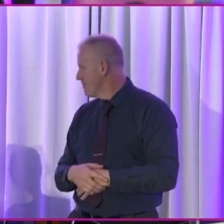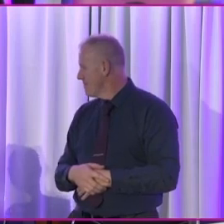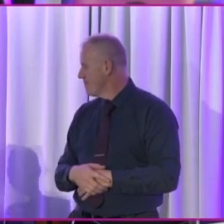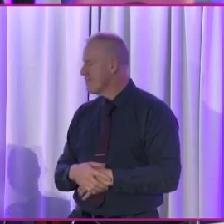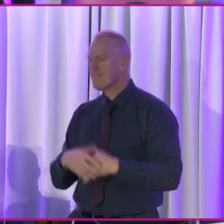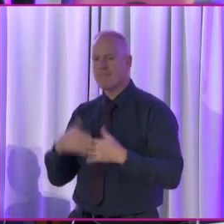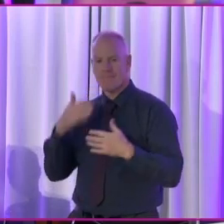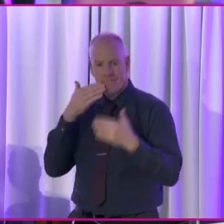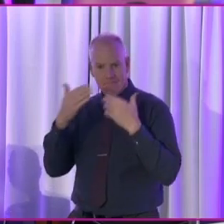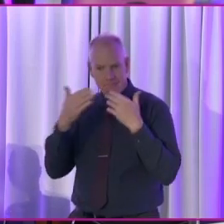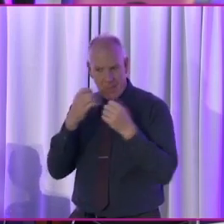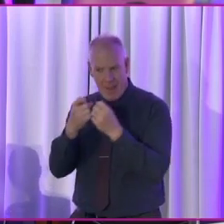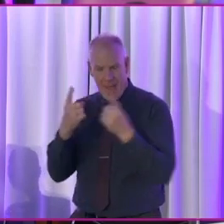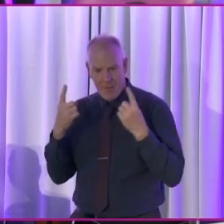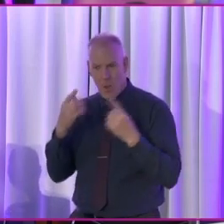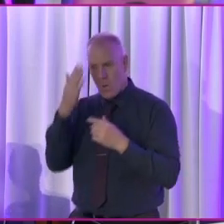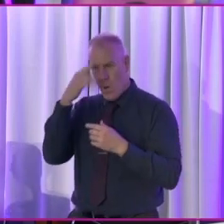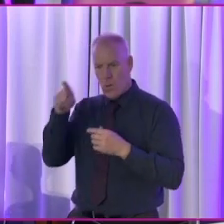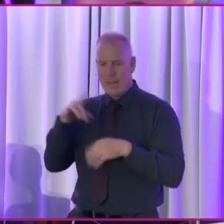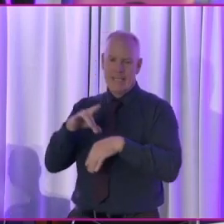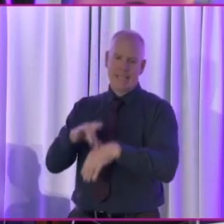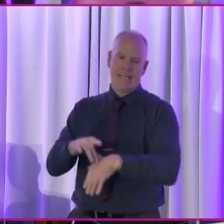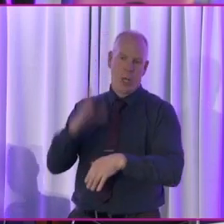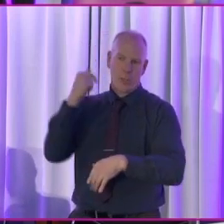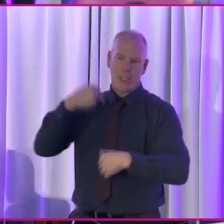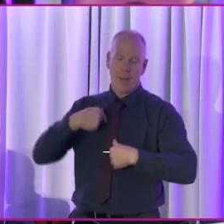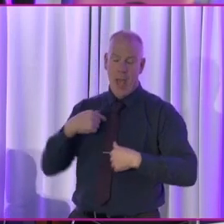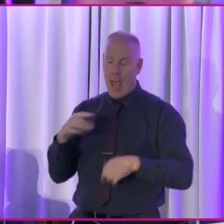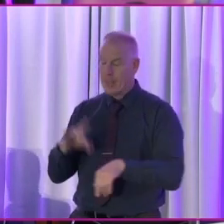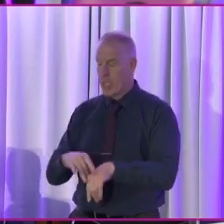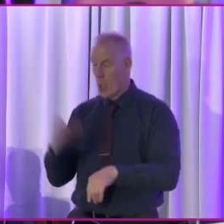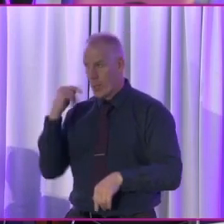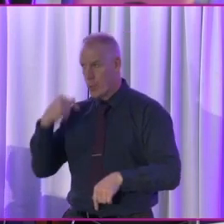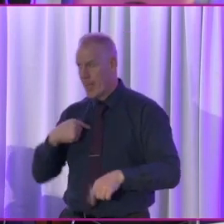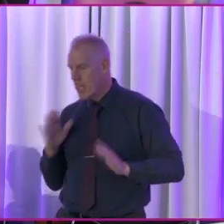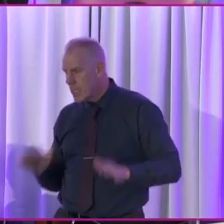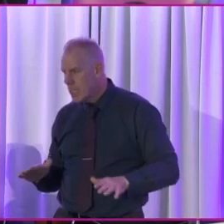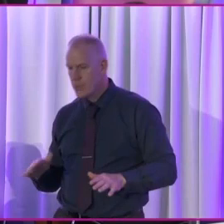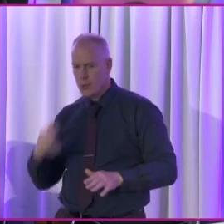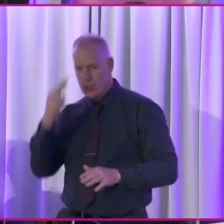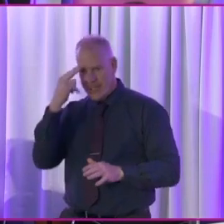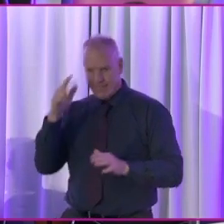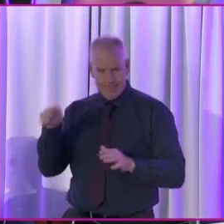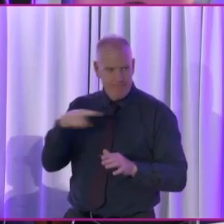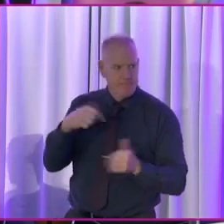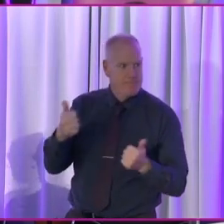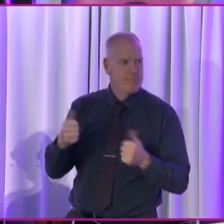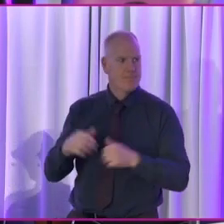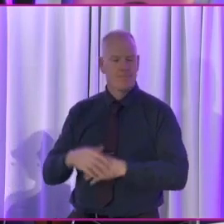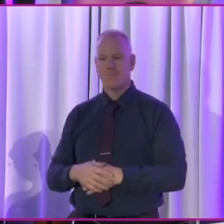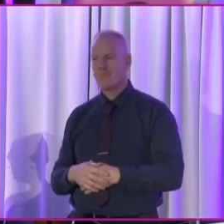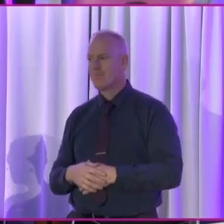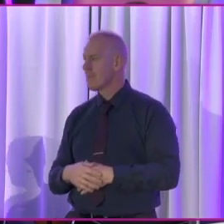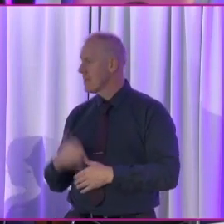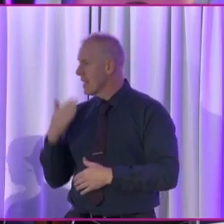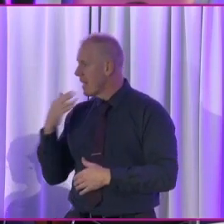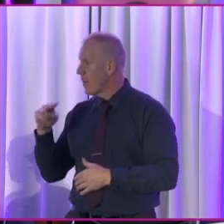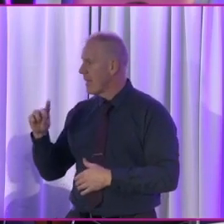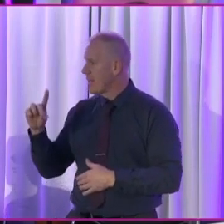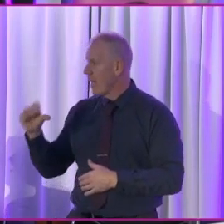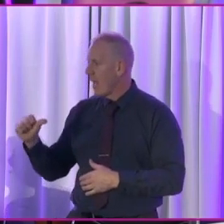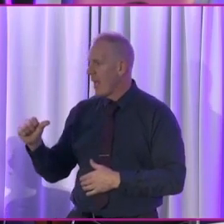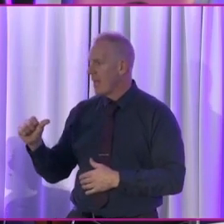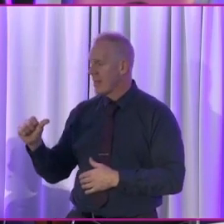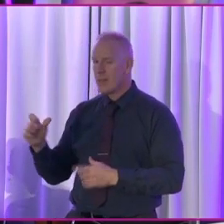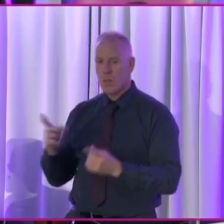So thank you very much everybody. know you're probably sick of listening to me already. I'm sick of listening to me. So I appreciate that. And I think it was great. And thank you very much for the NDA for